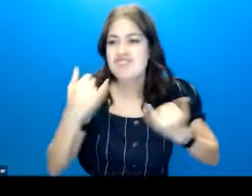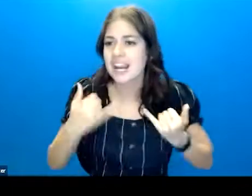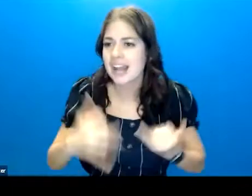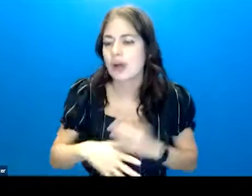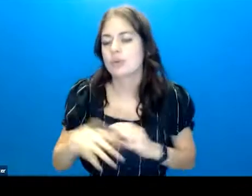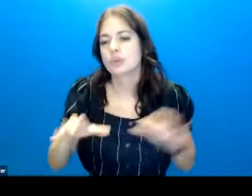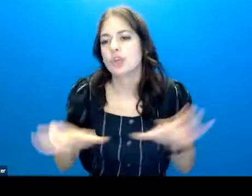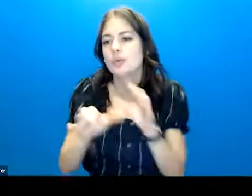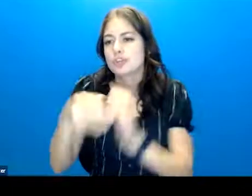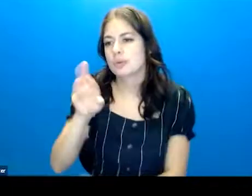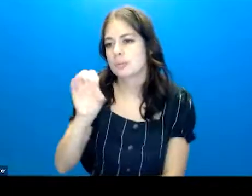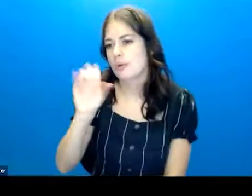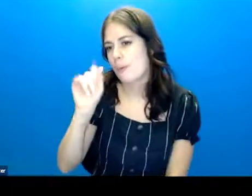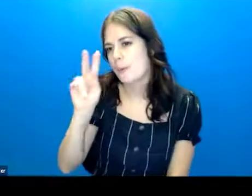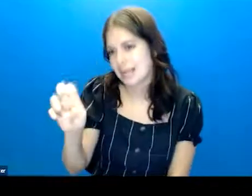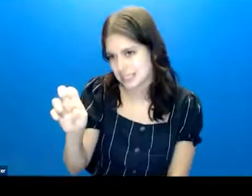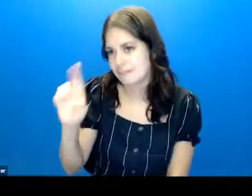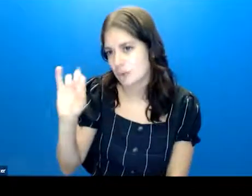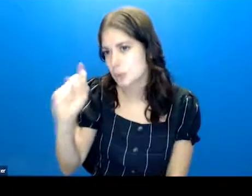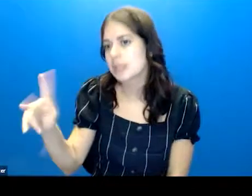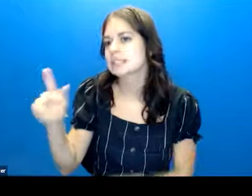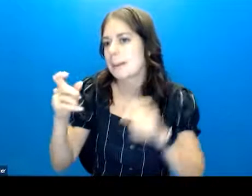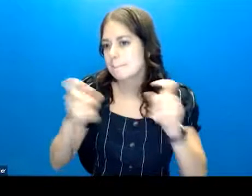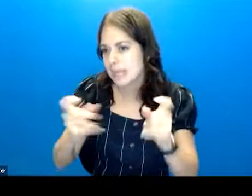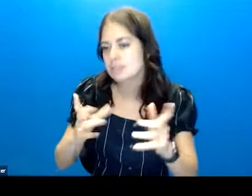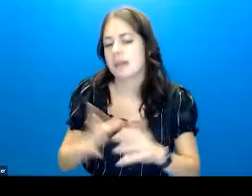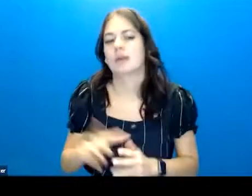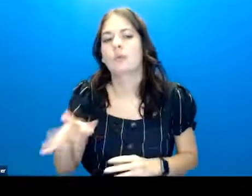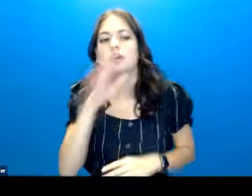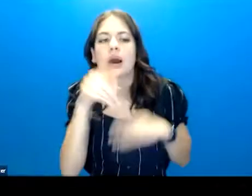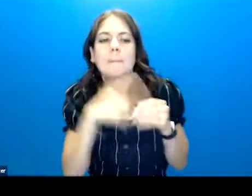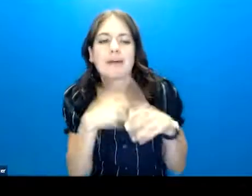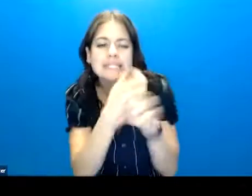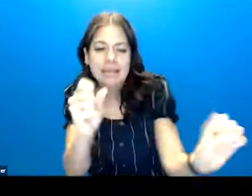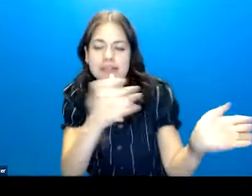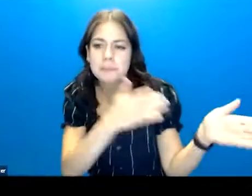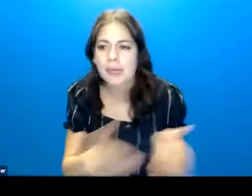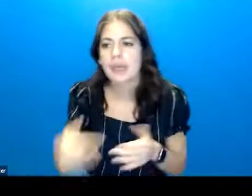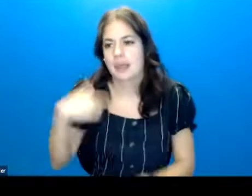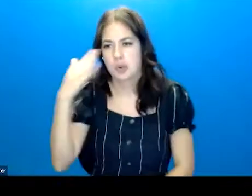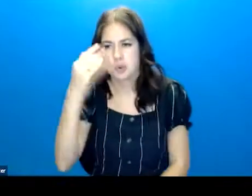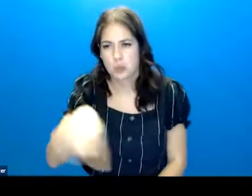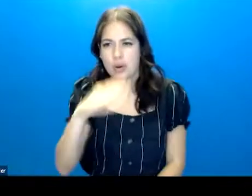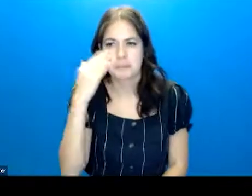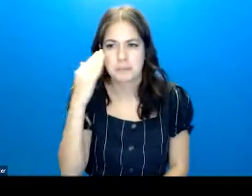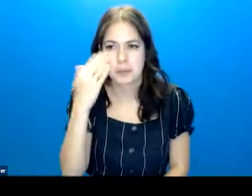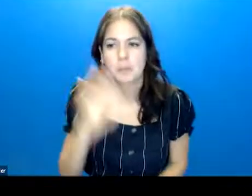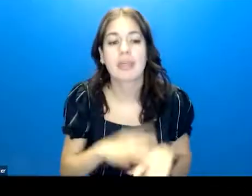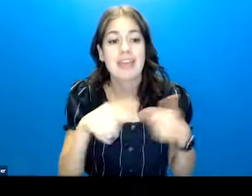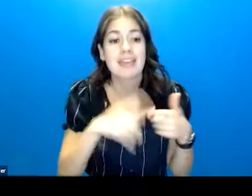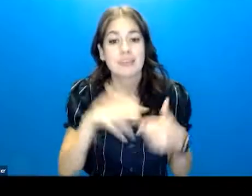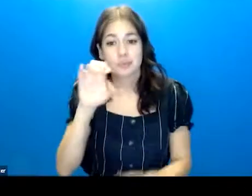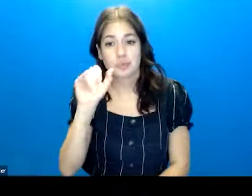you are doing proactive suicide risk management. And we're going to talk about safety planning, which I know you guys are familiar with. Then there's the